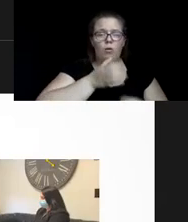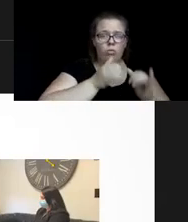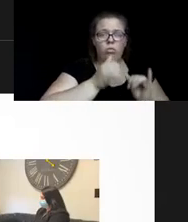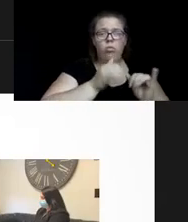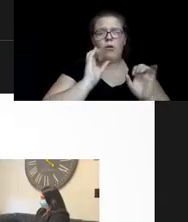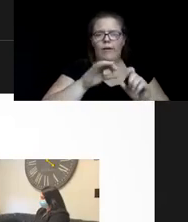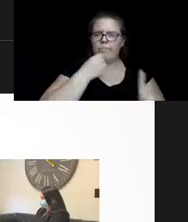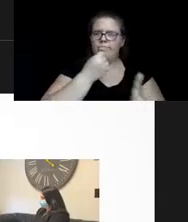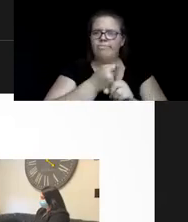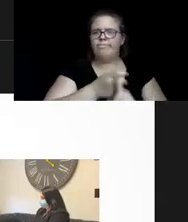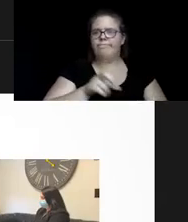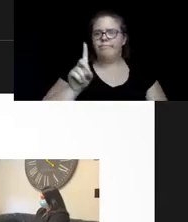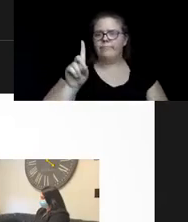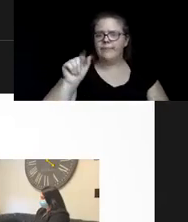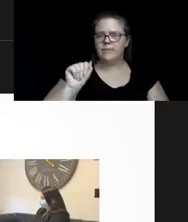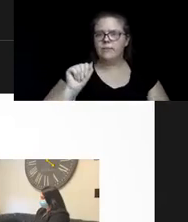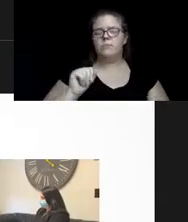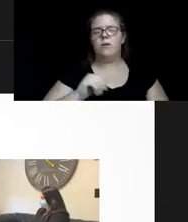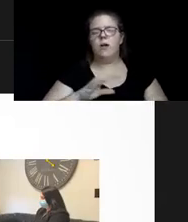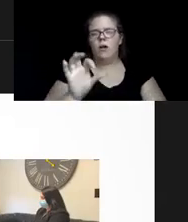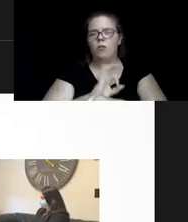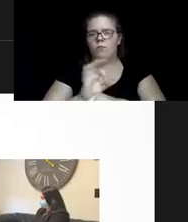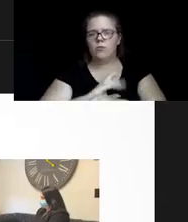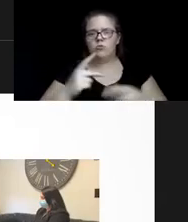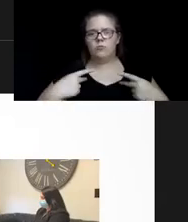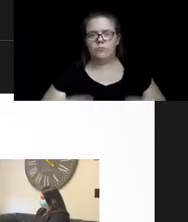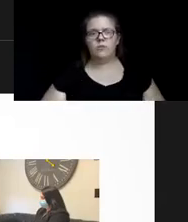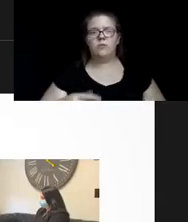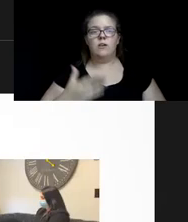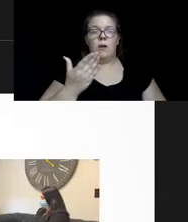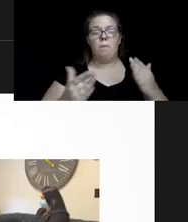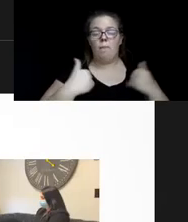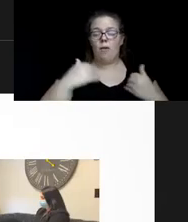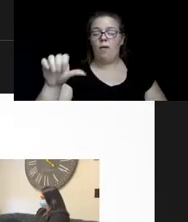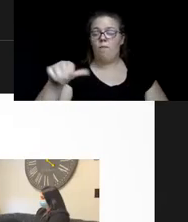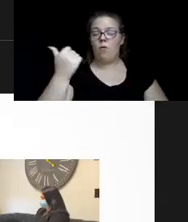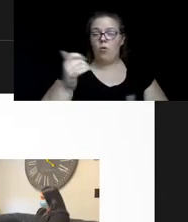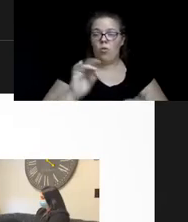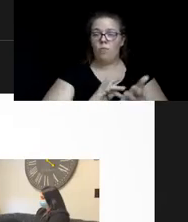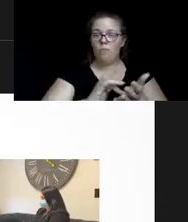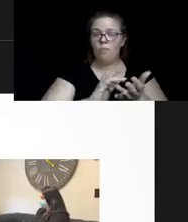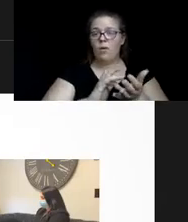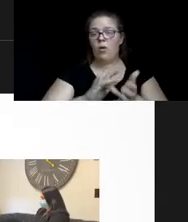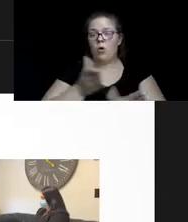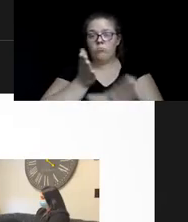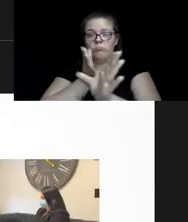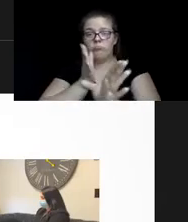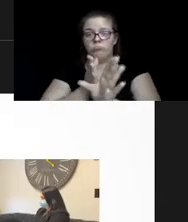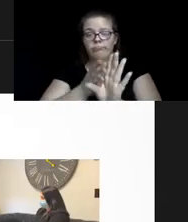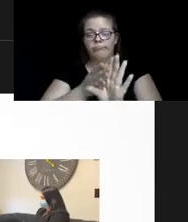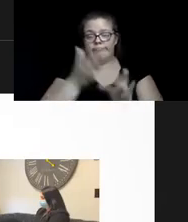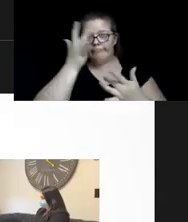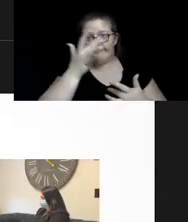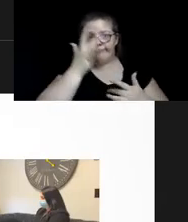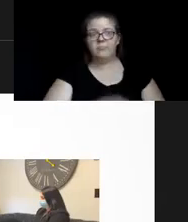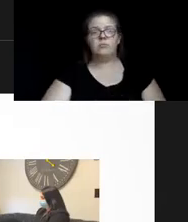function. Some of their use and abuse might be masked by another medical issue or a psychiatric illness. And detoxification may